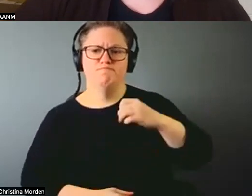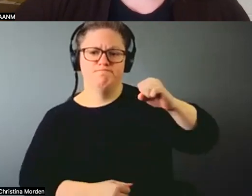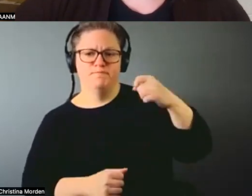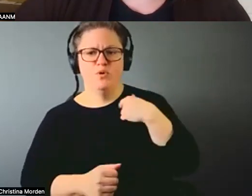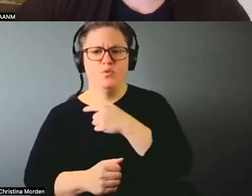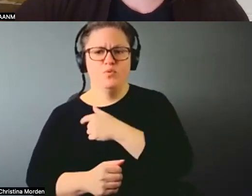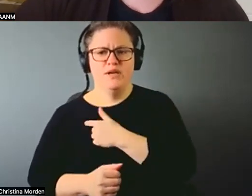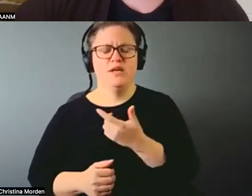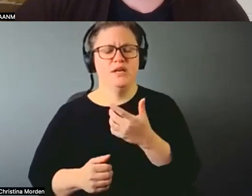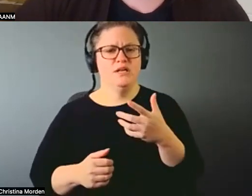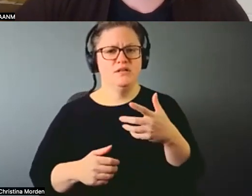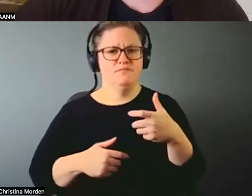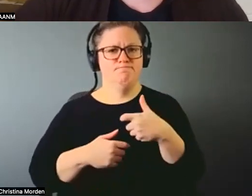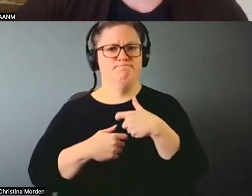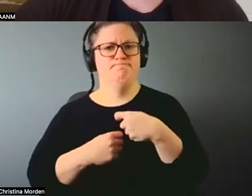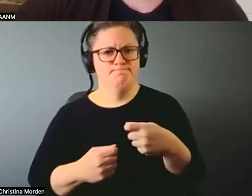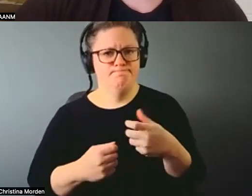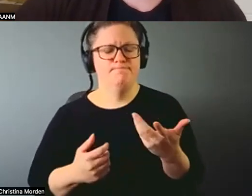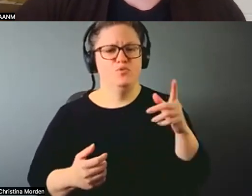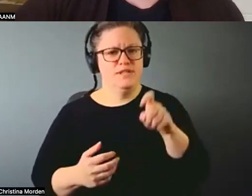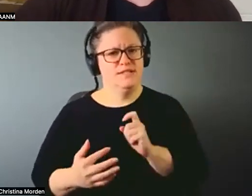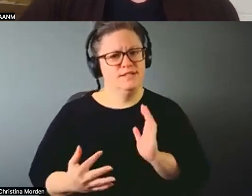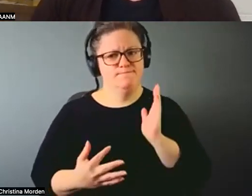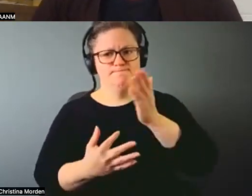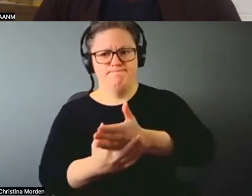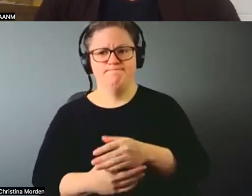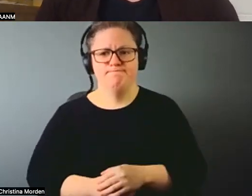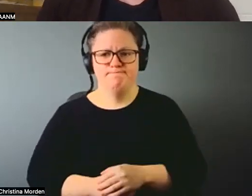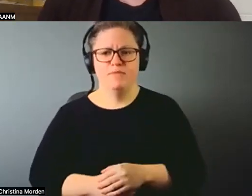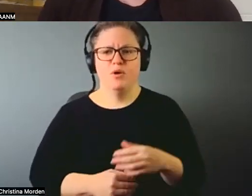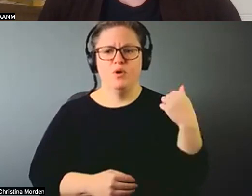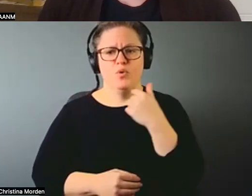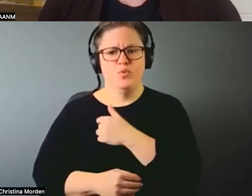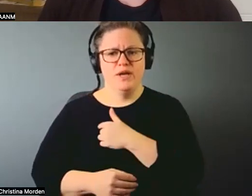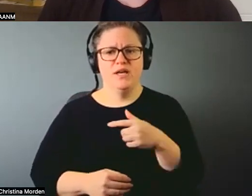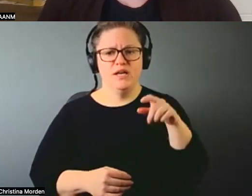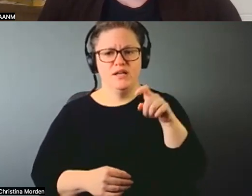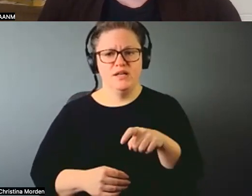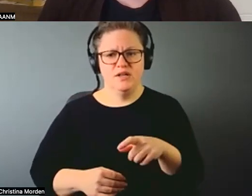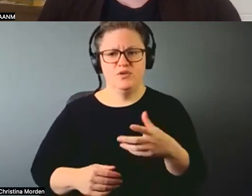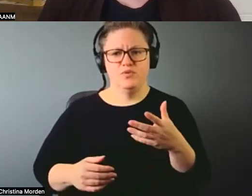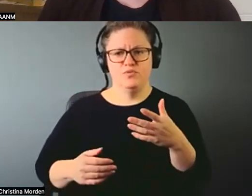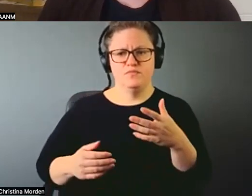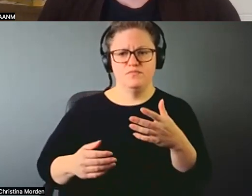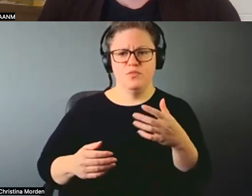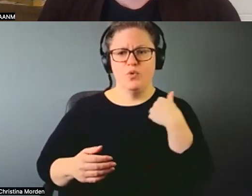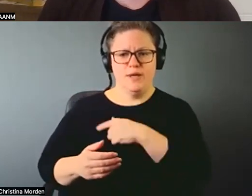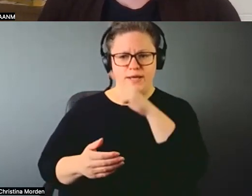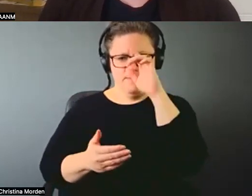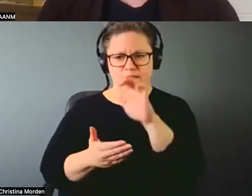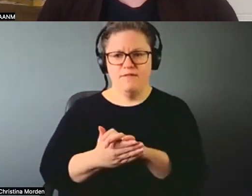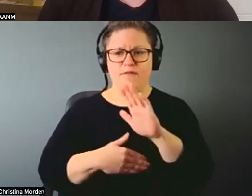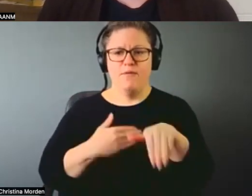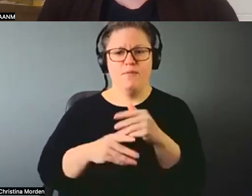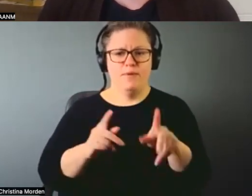So today we are going to be speaking with Kim Kitchener. So Kim Kitchener is a multi-disciplinary artist